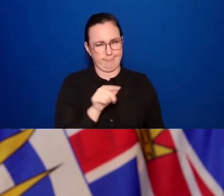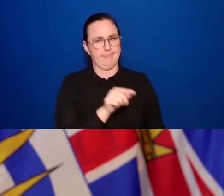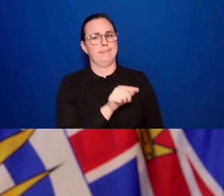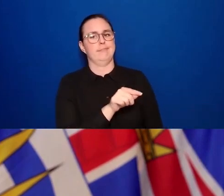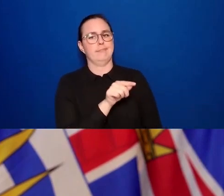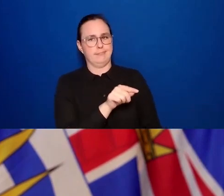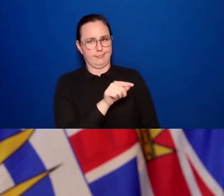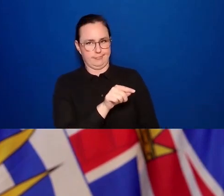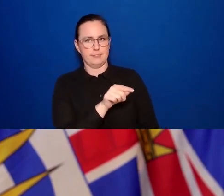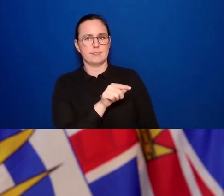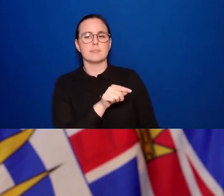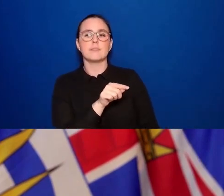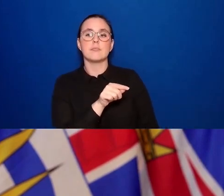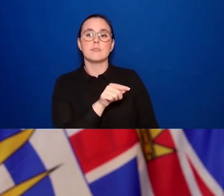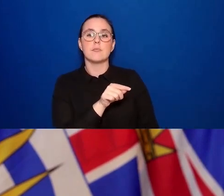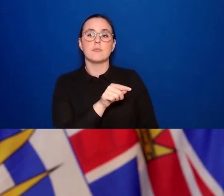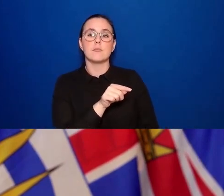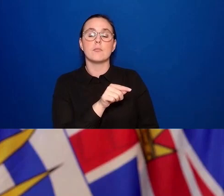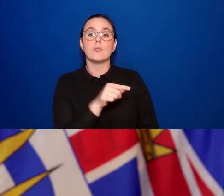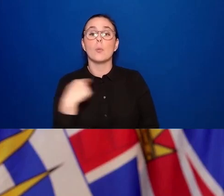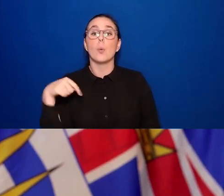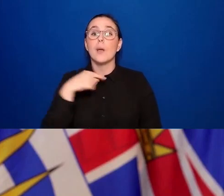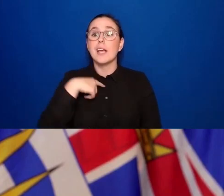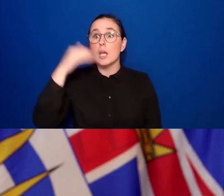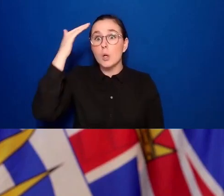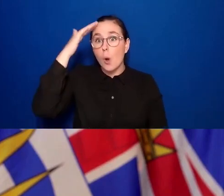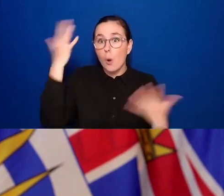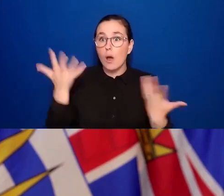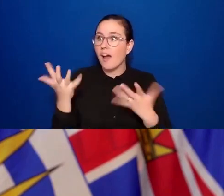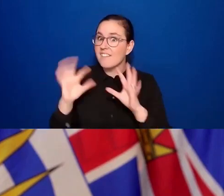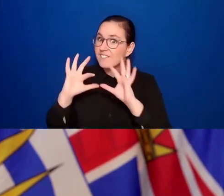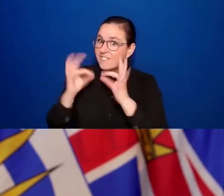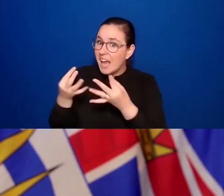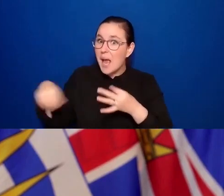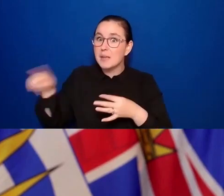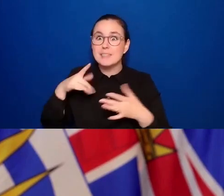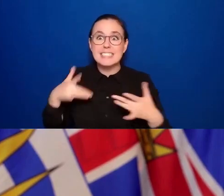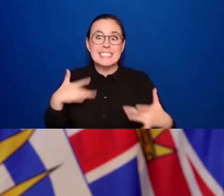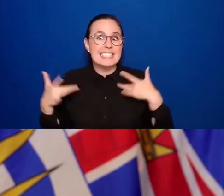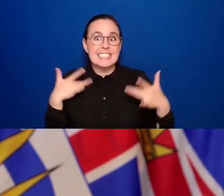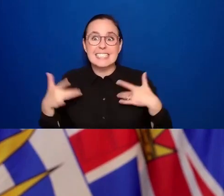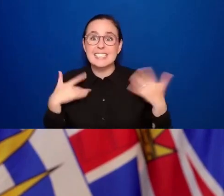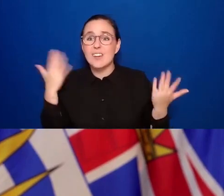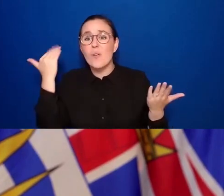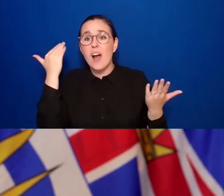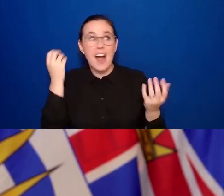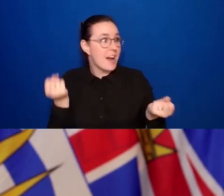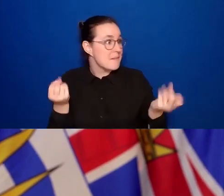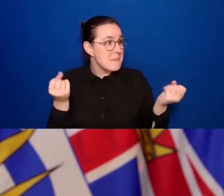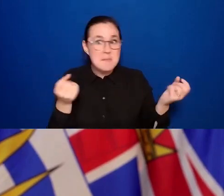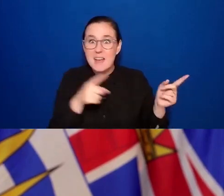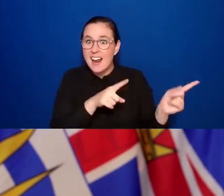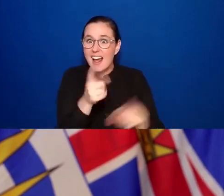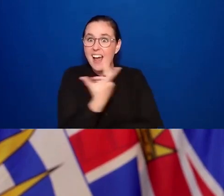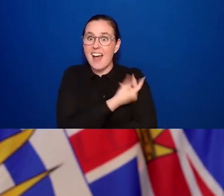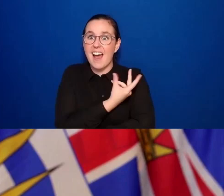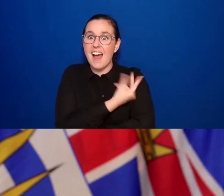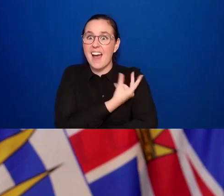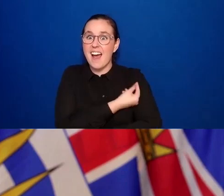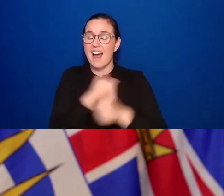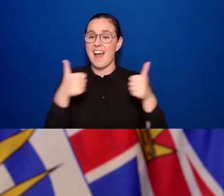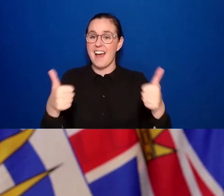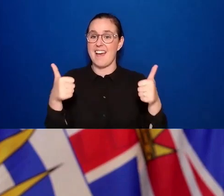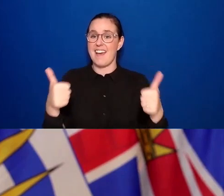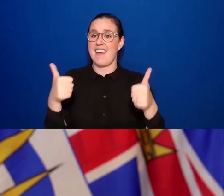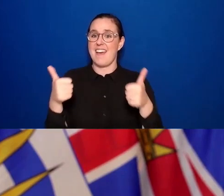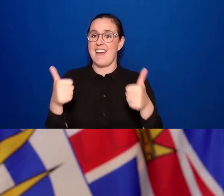are embracing this because so many people are immunized and they know that having people there who are not immunized, not yet